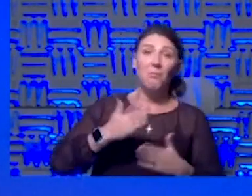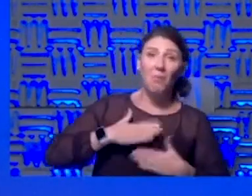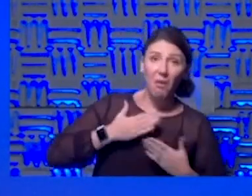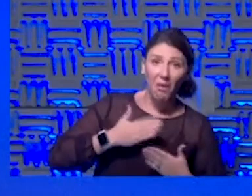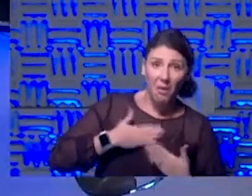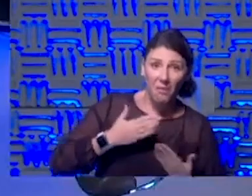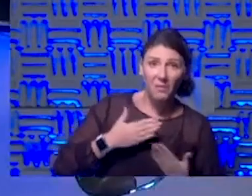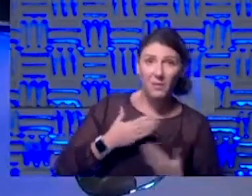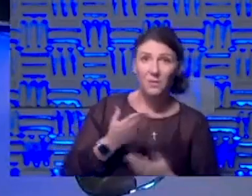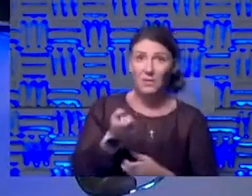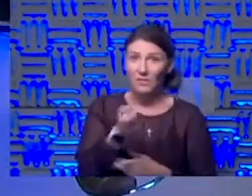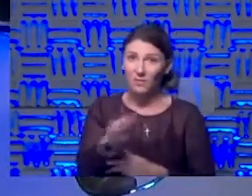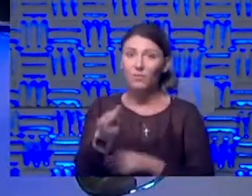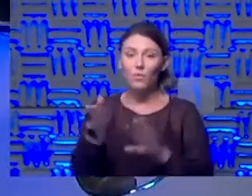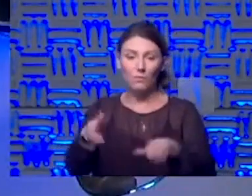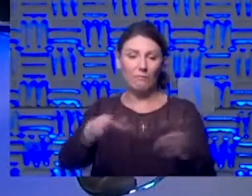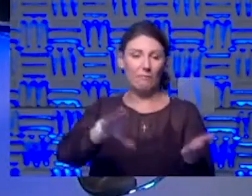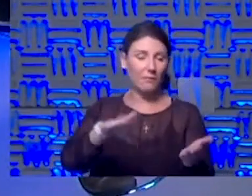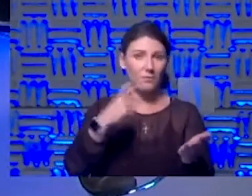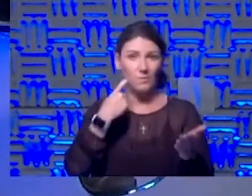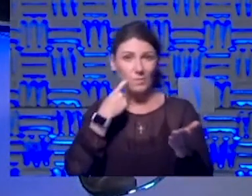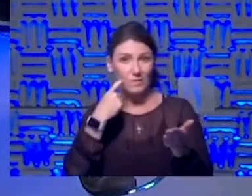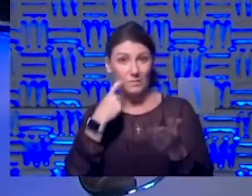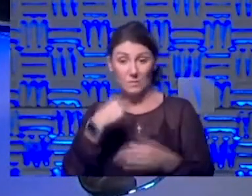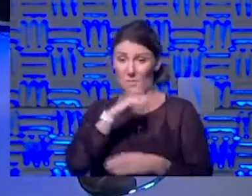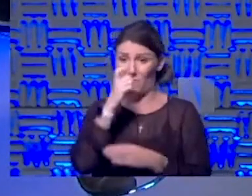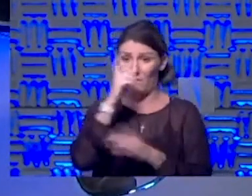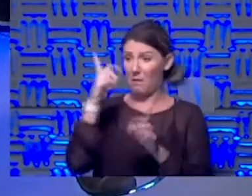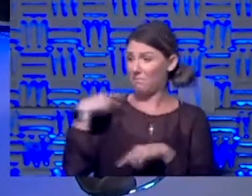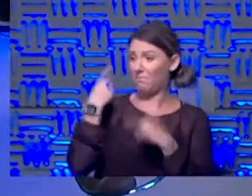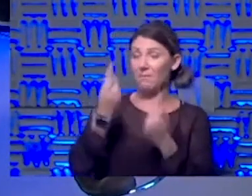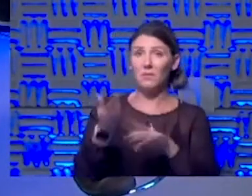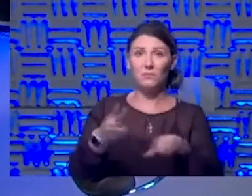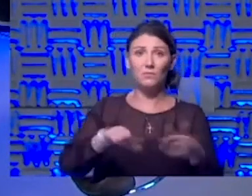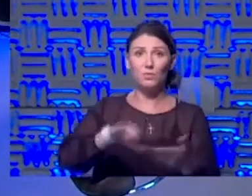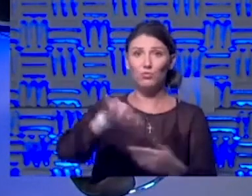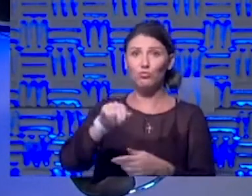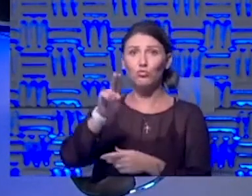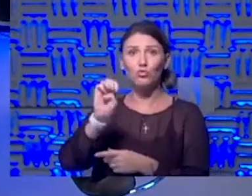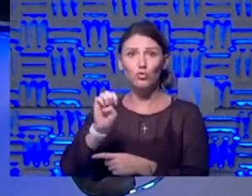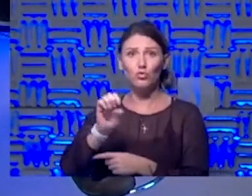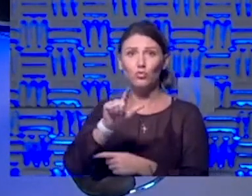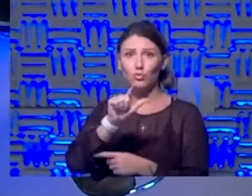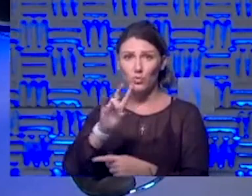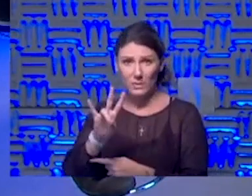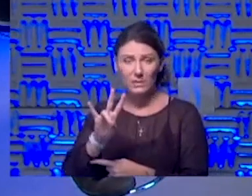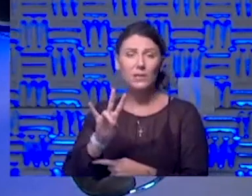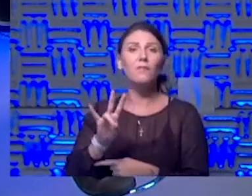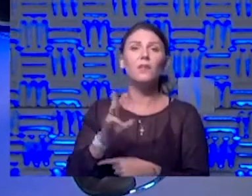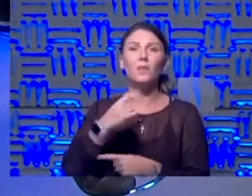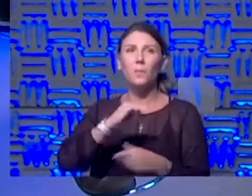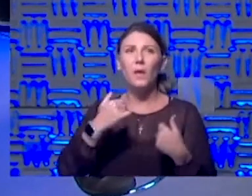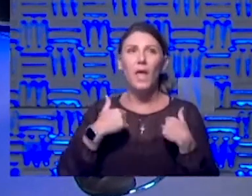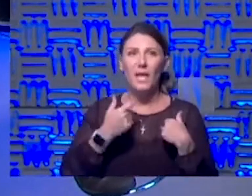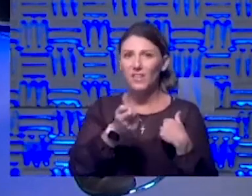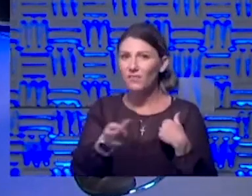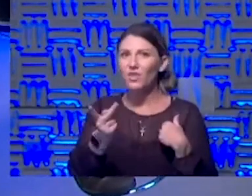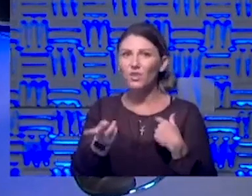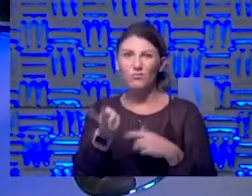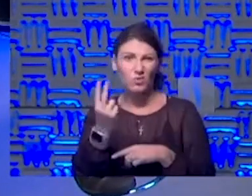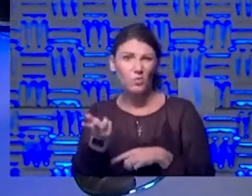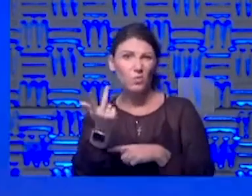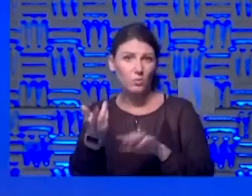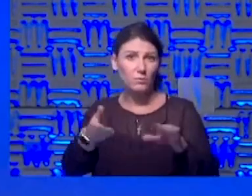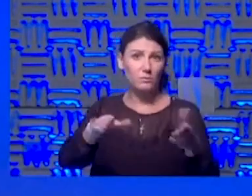We had a deaths. We had a few deaths because we have not had a death since June 27th. But over the weekend, I think we had a couple, two or three. Yeah.